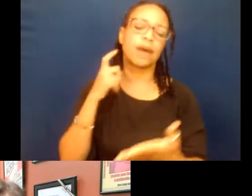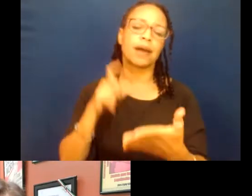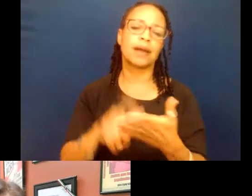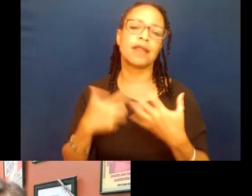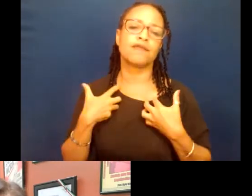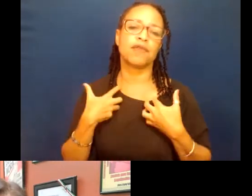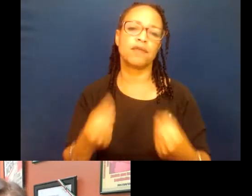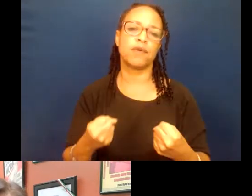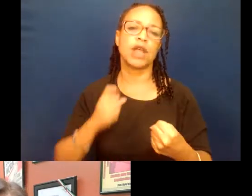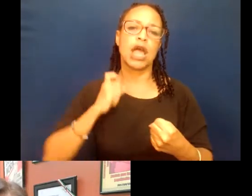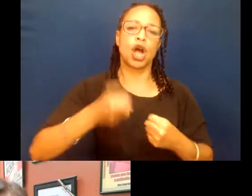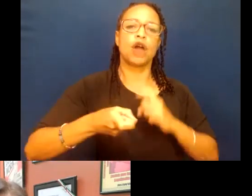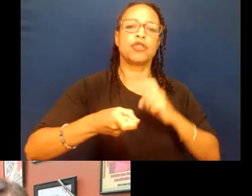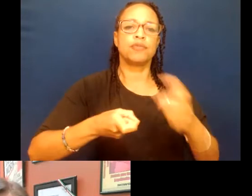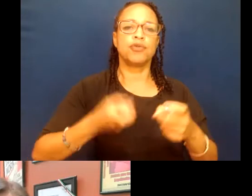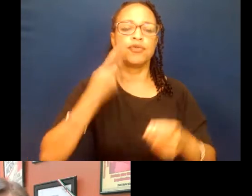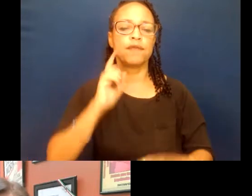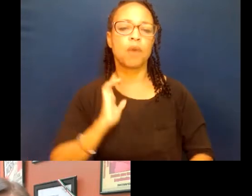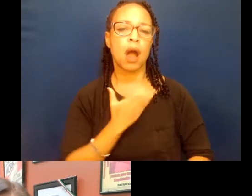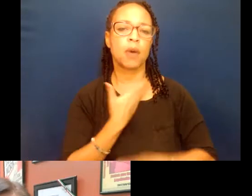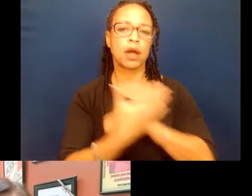contributions to our country?